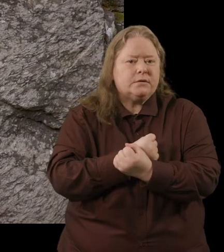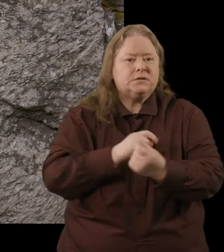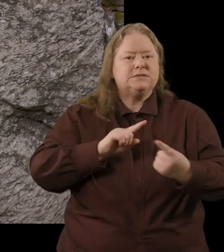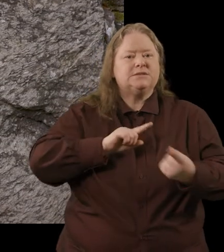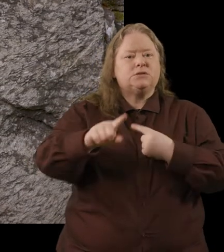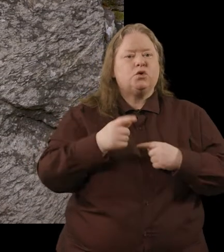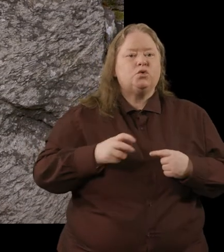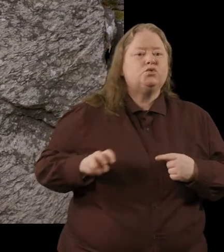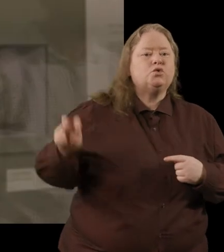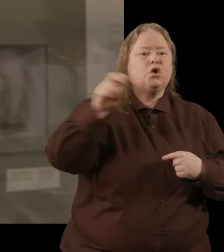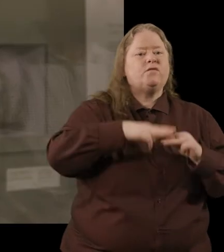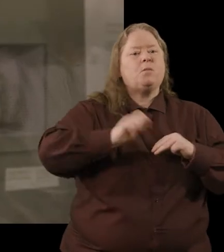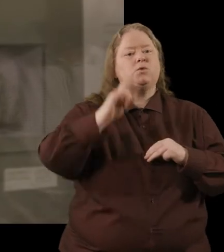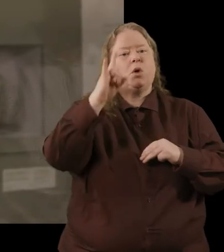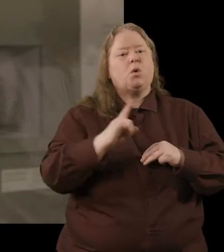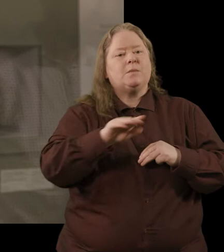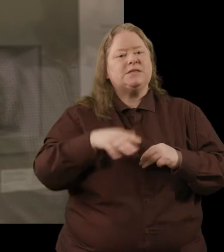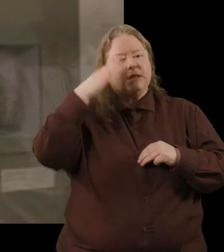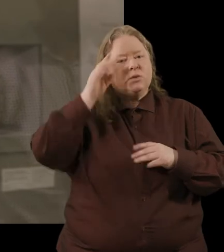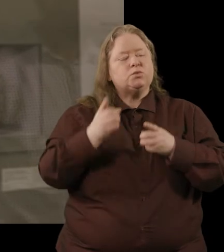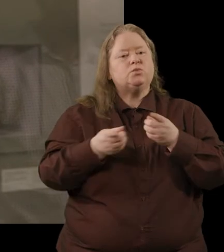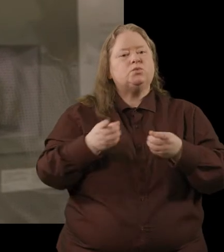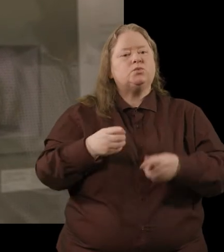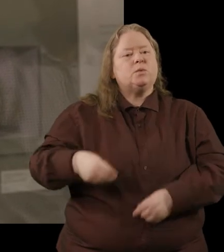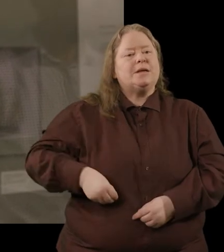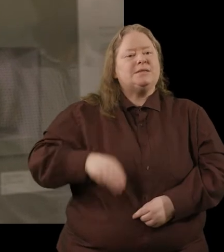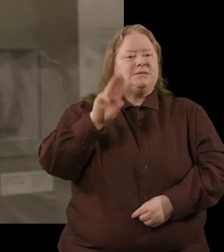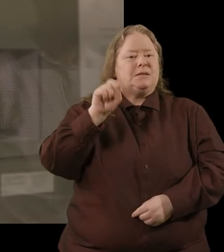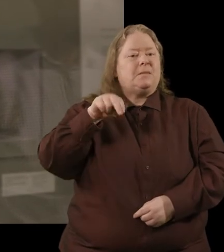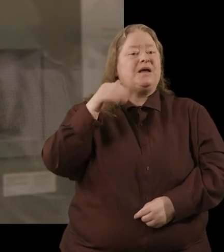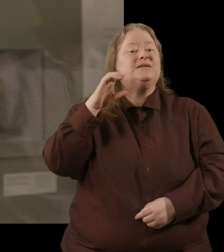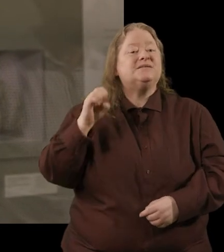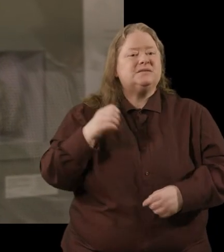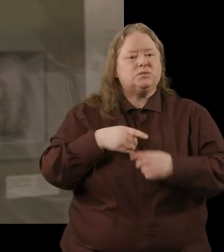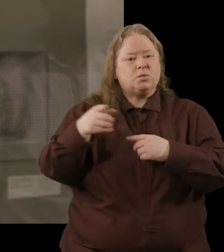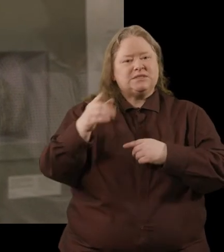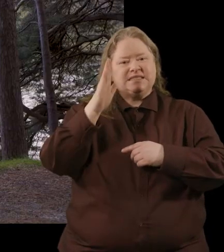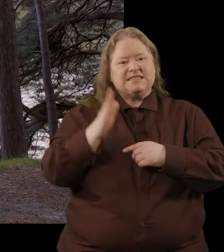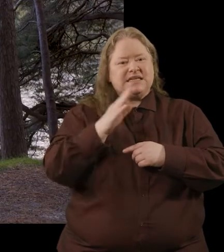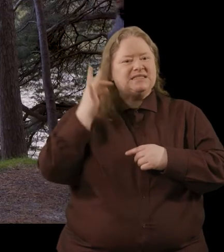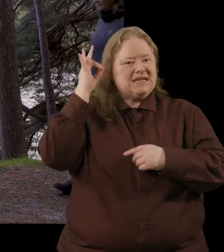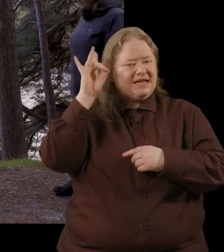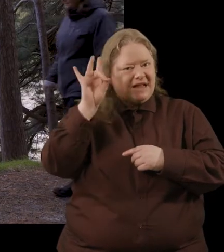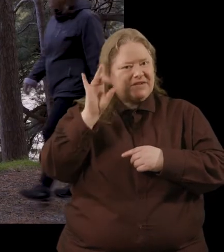of the most holy places in Ireland to do penance for his sins. And one of those places was St. Kevin's Bed in Glendalough.